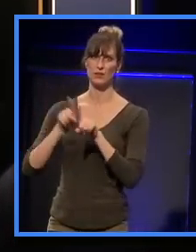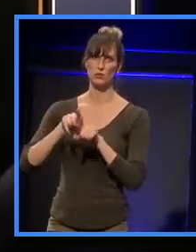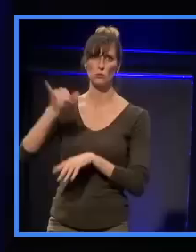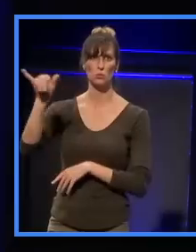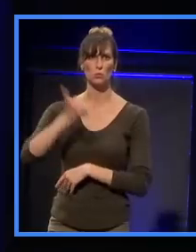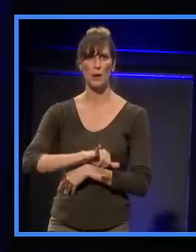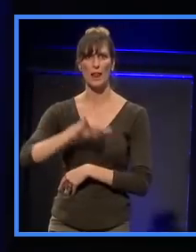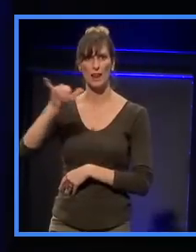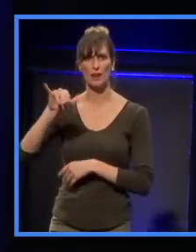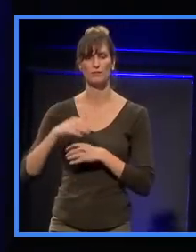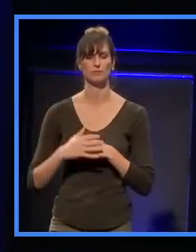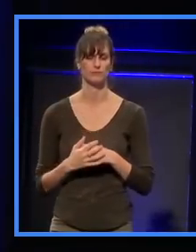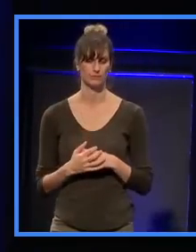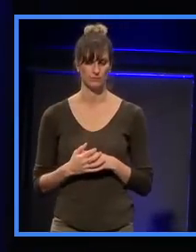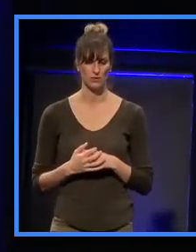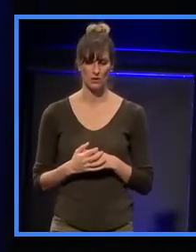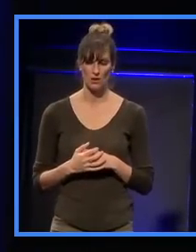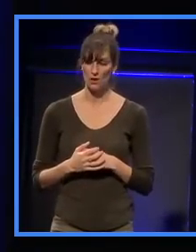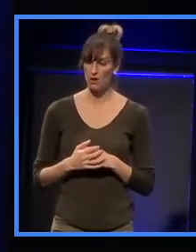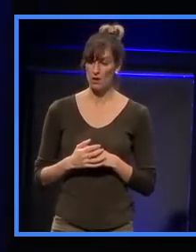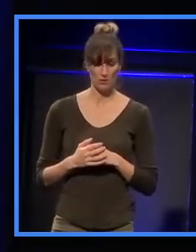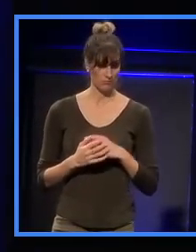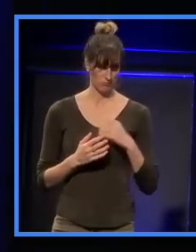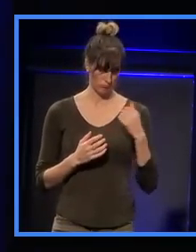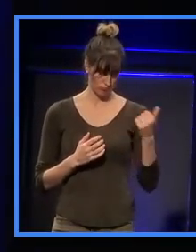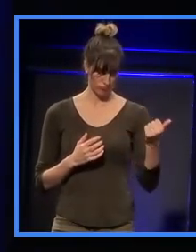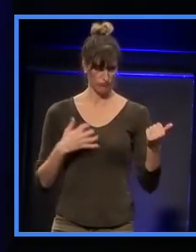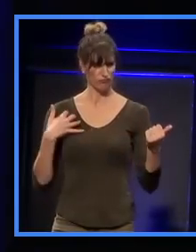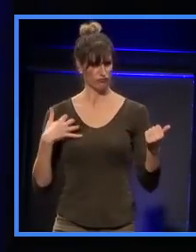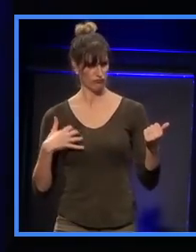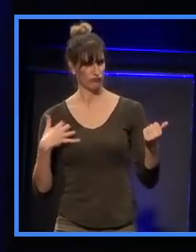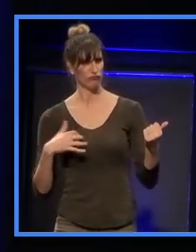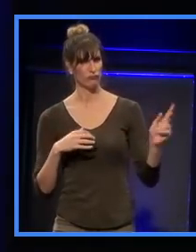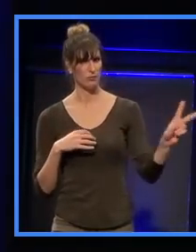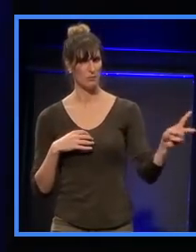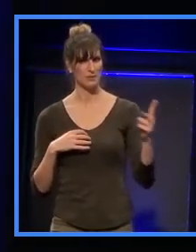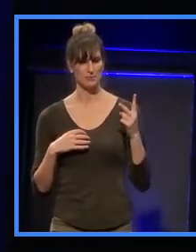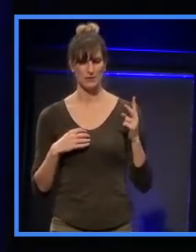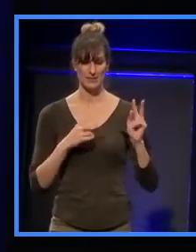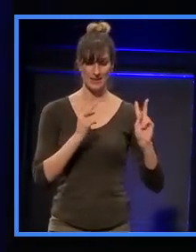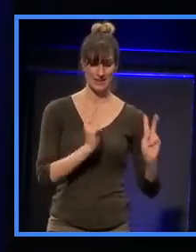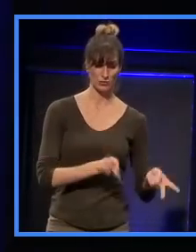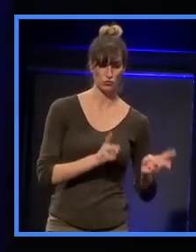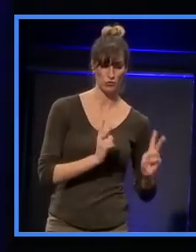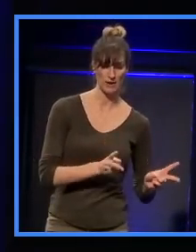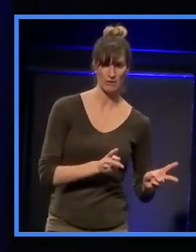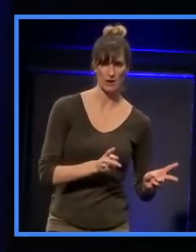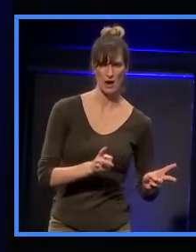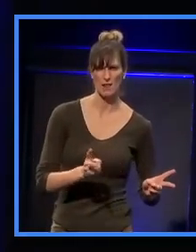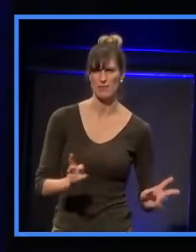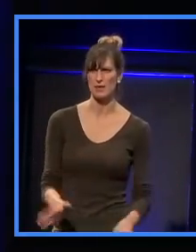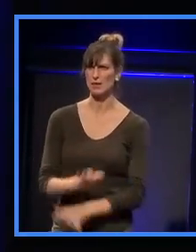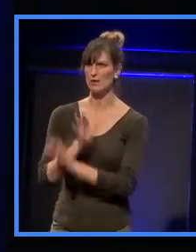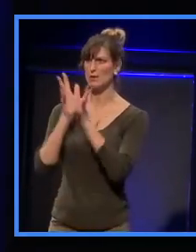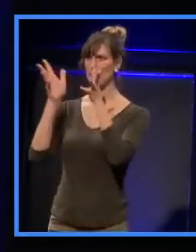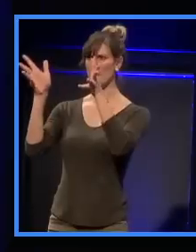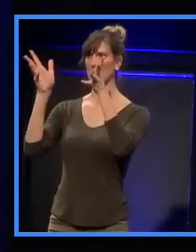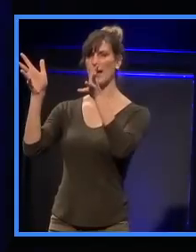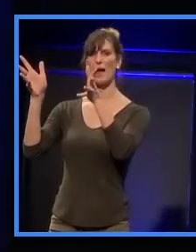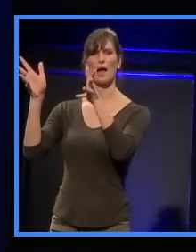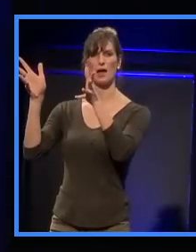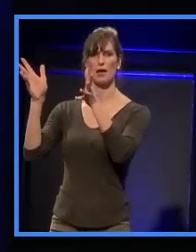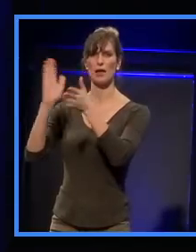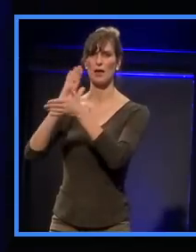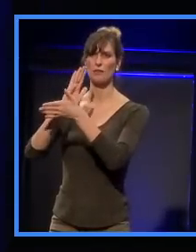that. So perhaps bringing in the row into that. Thank you, Patrick. That was good. I mean, really interesting. I I guess the ordinary and the extraordinary, our culture, our